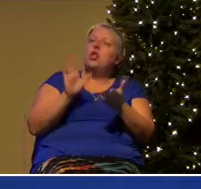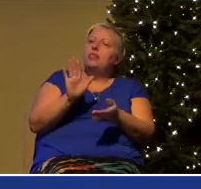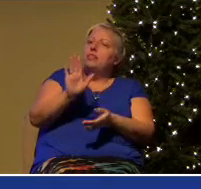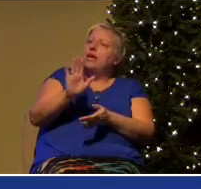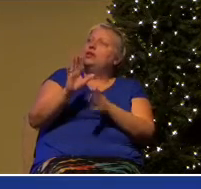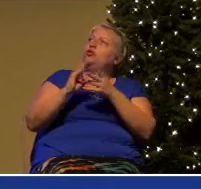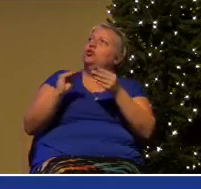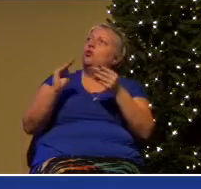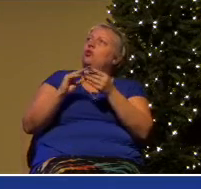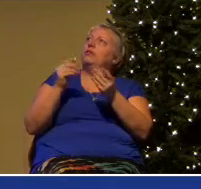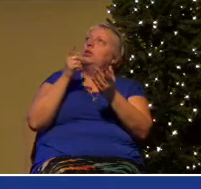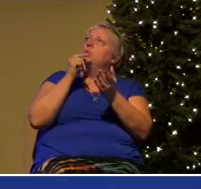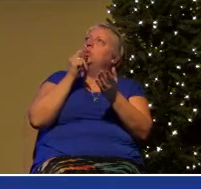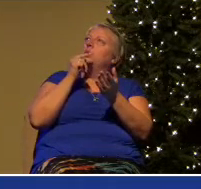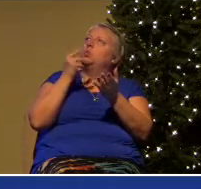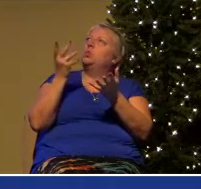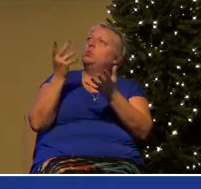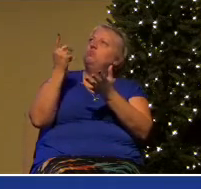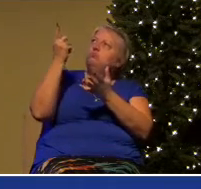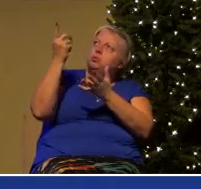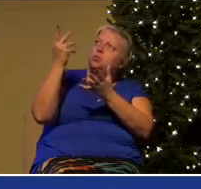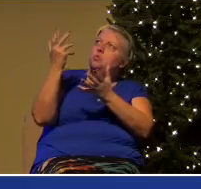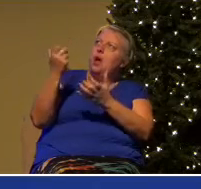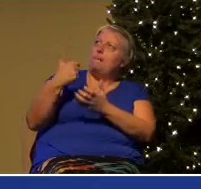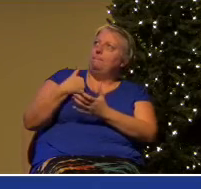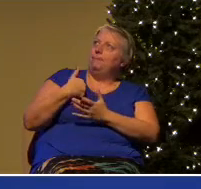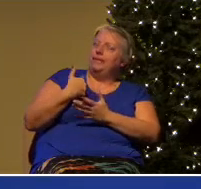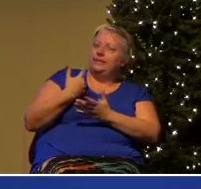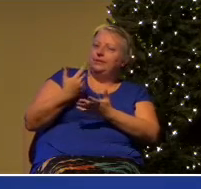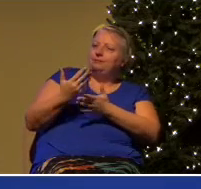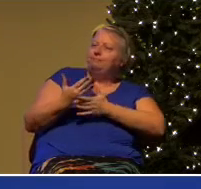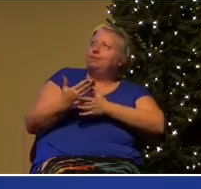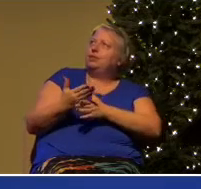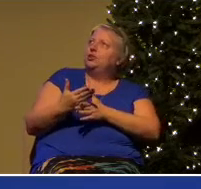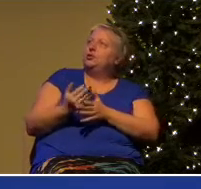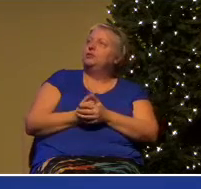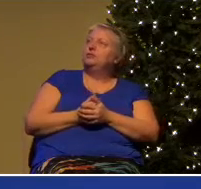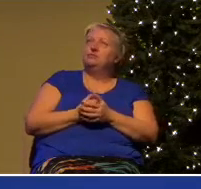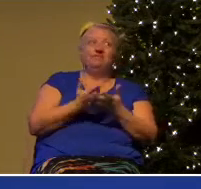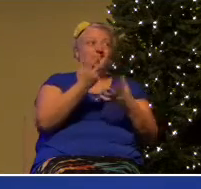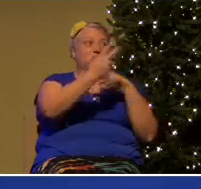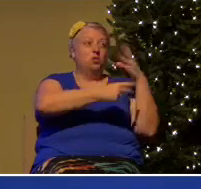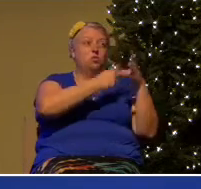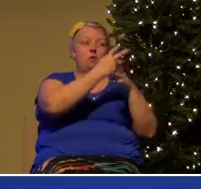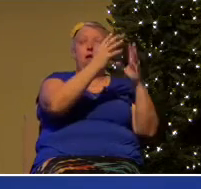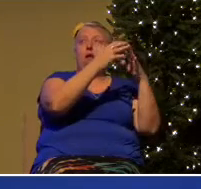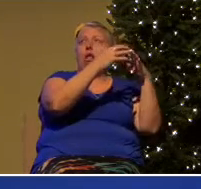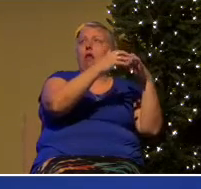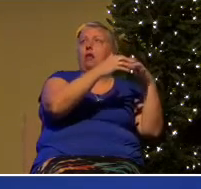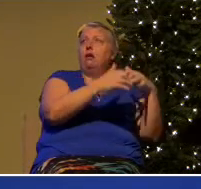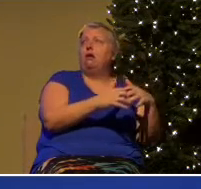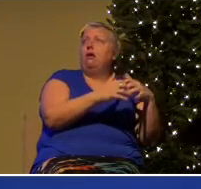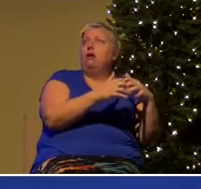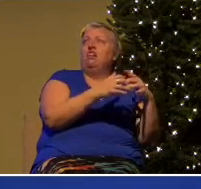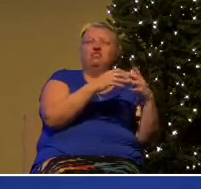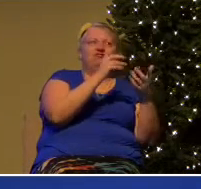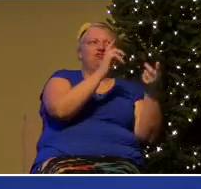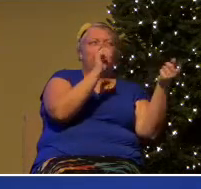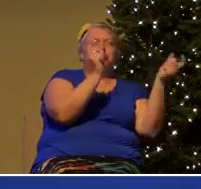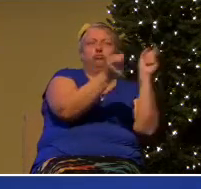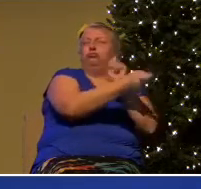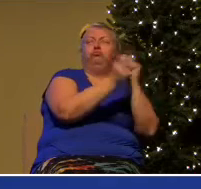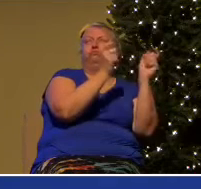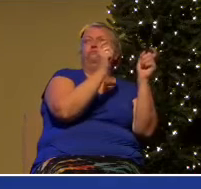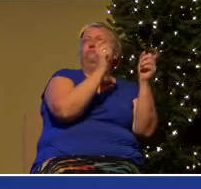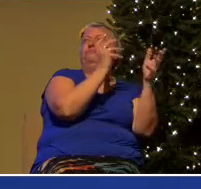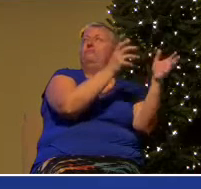to hear? Because you see, even while the world is falling apart and changes are happening at an unprecedented